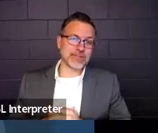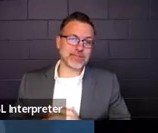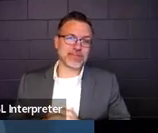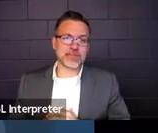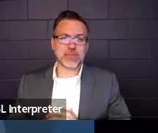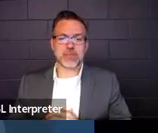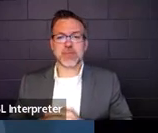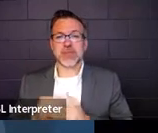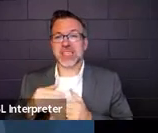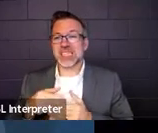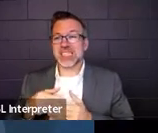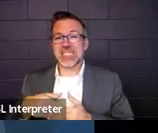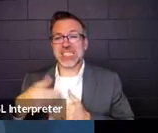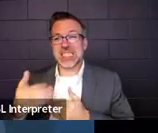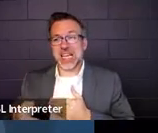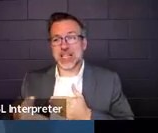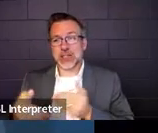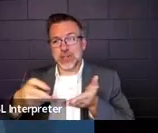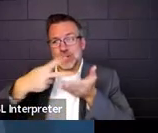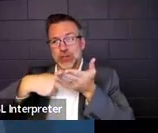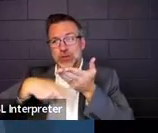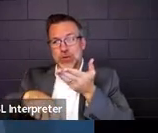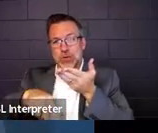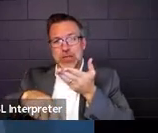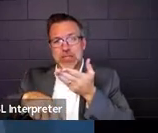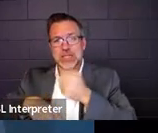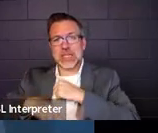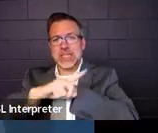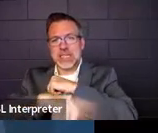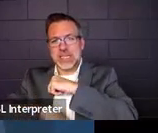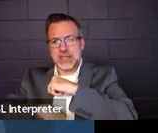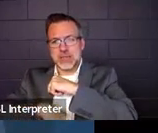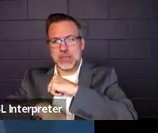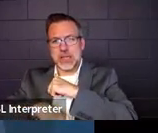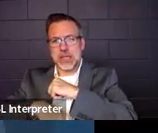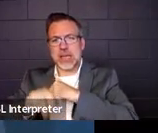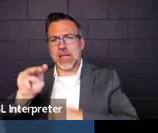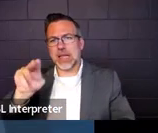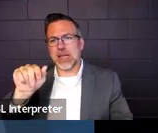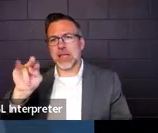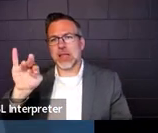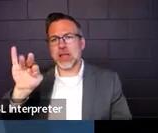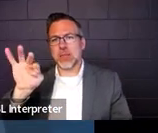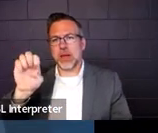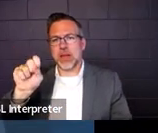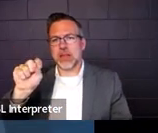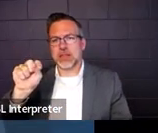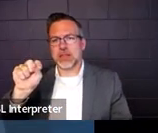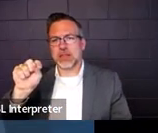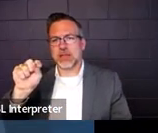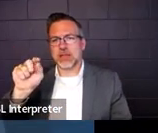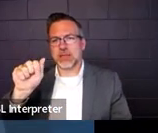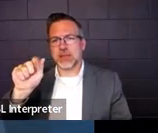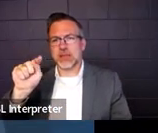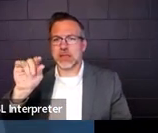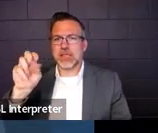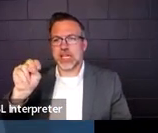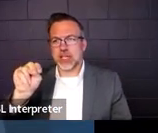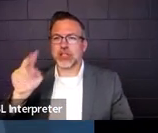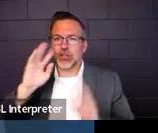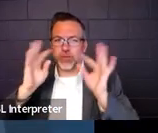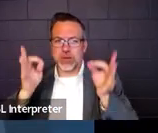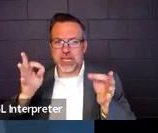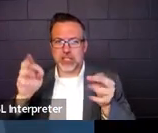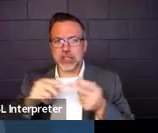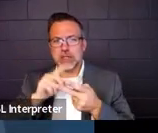The next one two weeks from today is discipline and manifestation determination and April is special ed law for gen ed teachers.